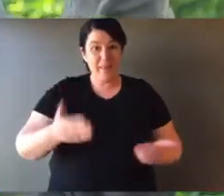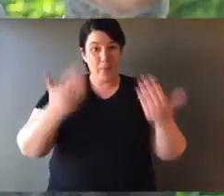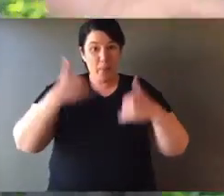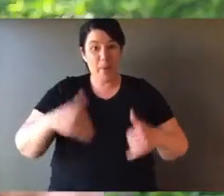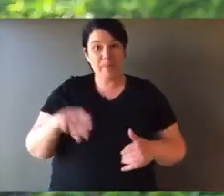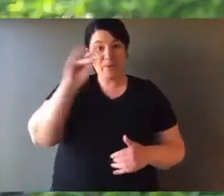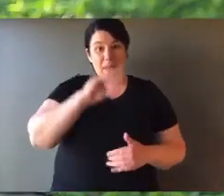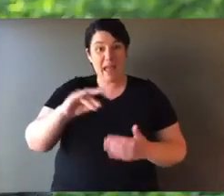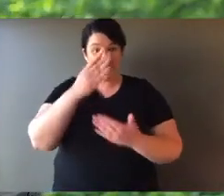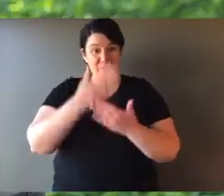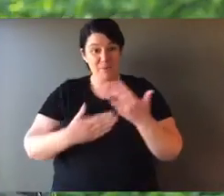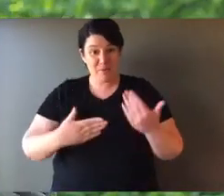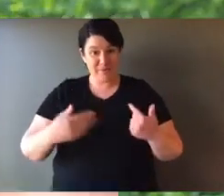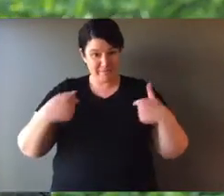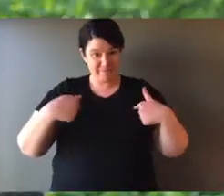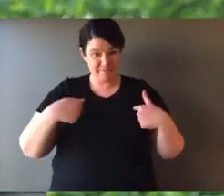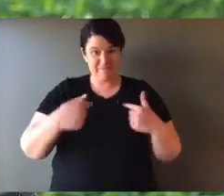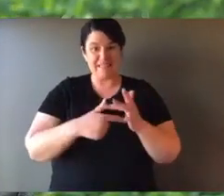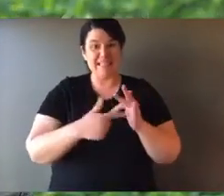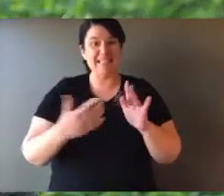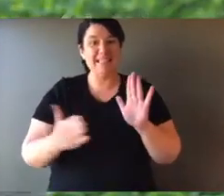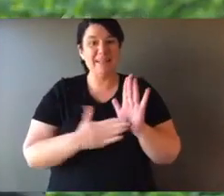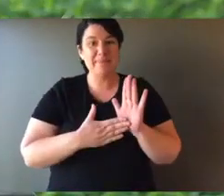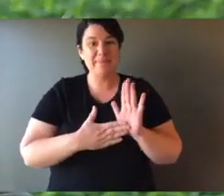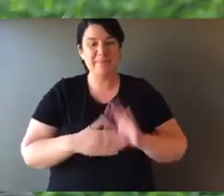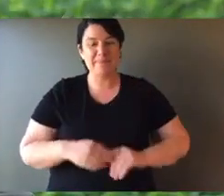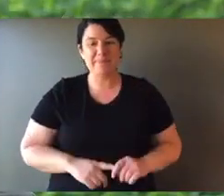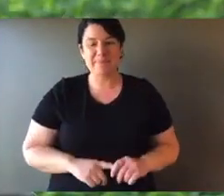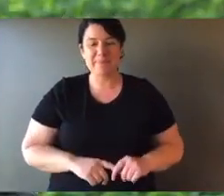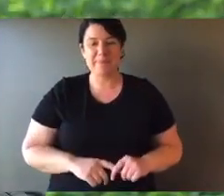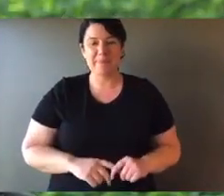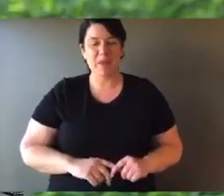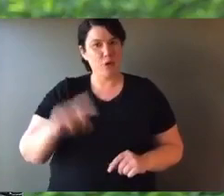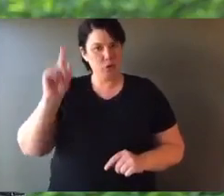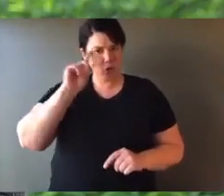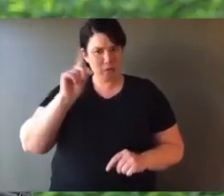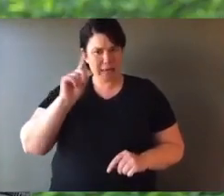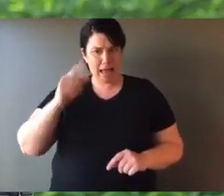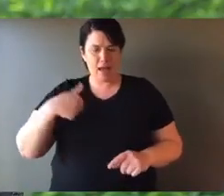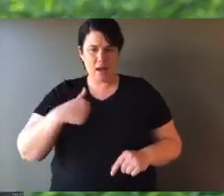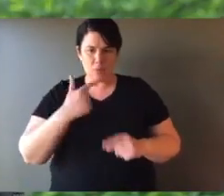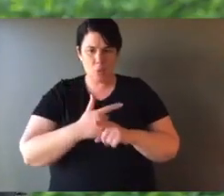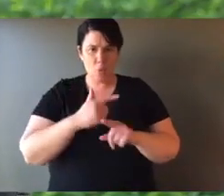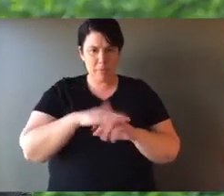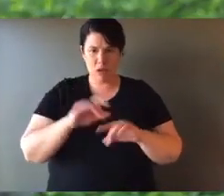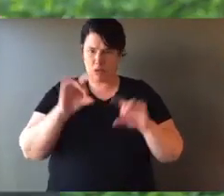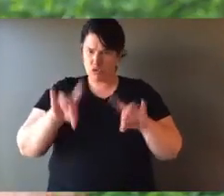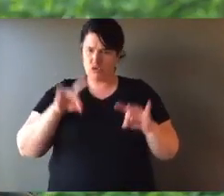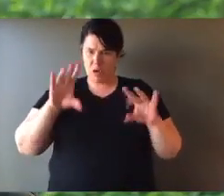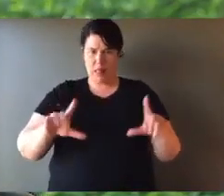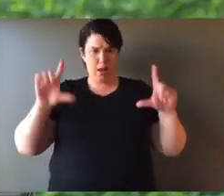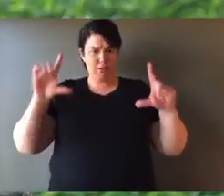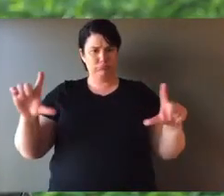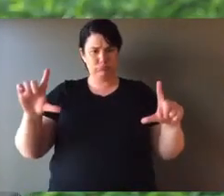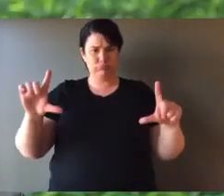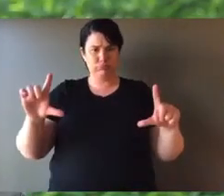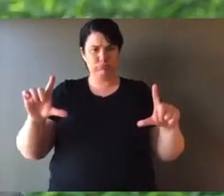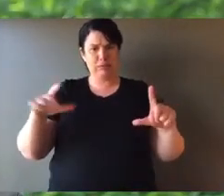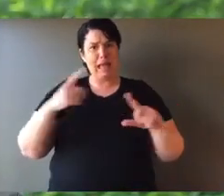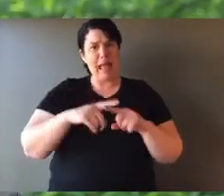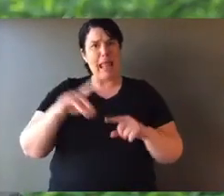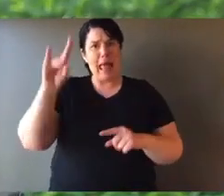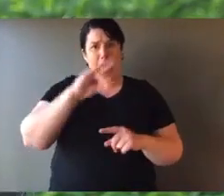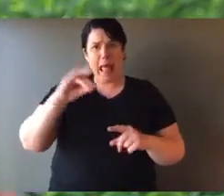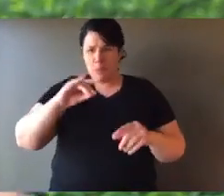G'day everyone. Welcome to Animal Tales with Tim Faulkner. And today, I'm talking about Australia and the extinction